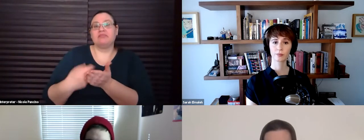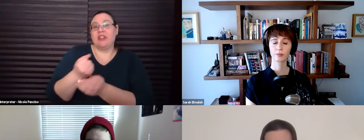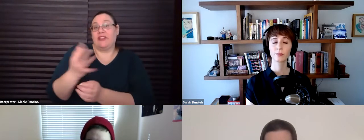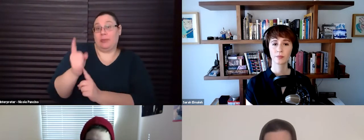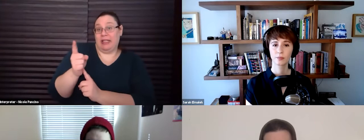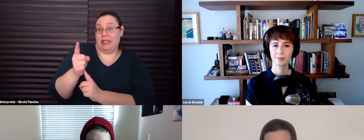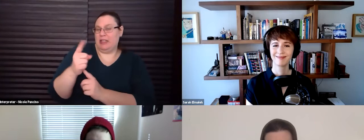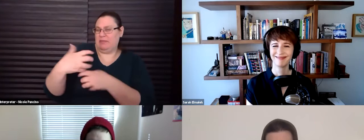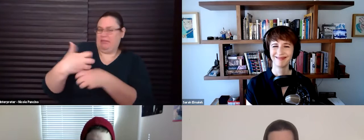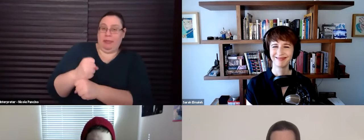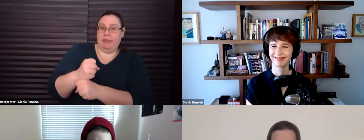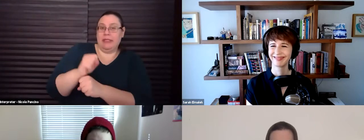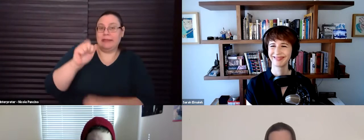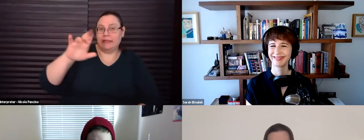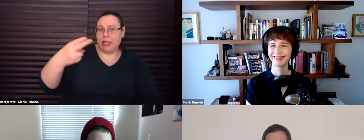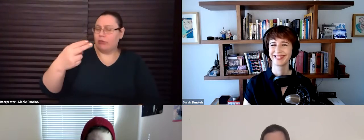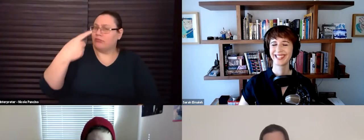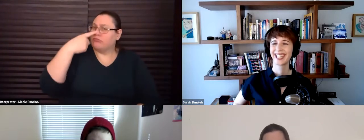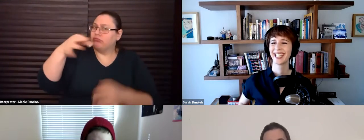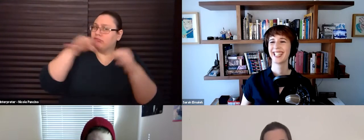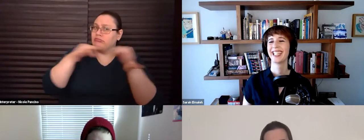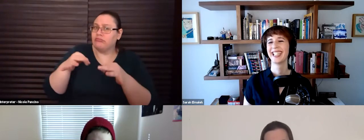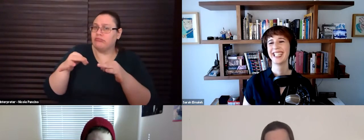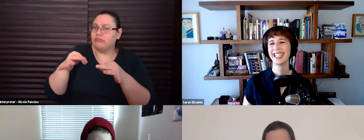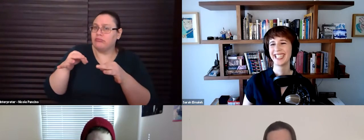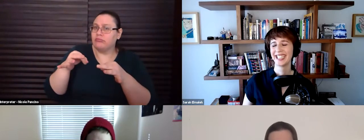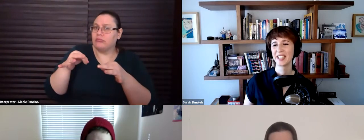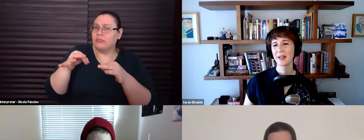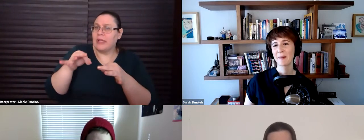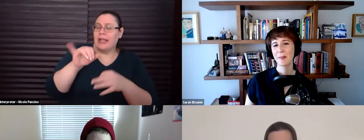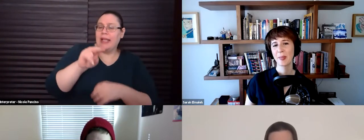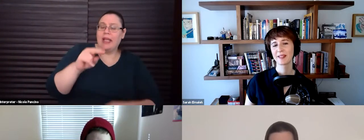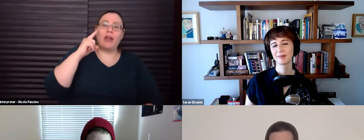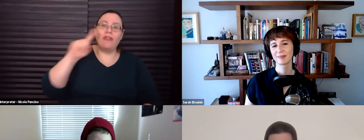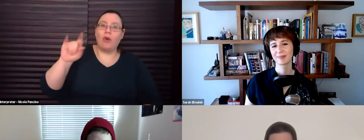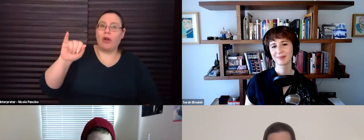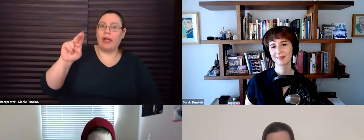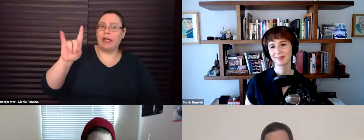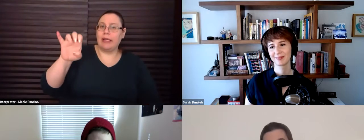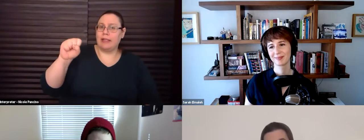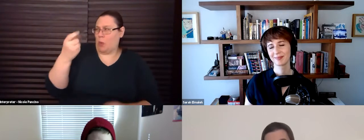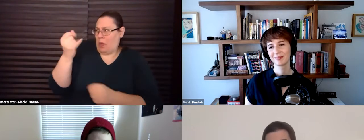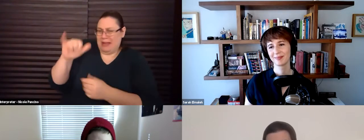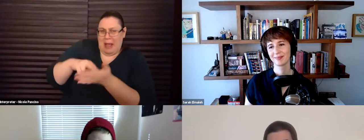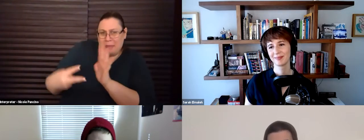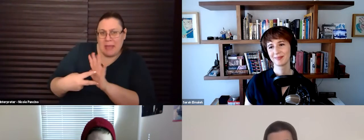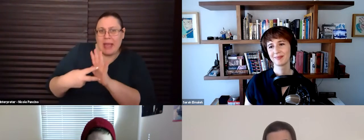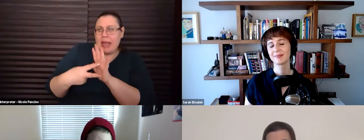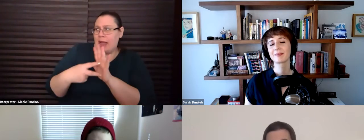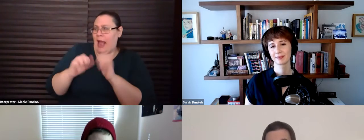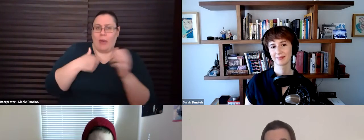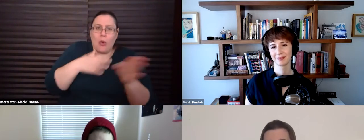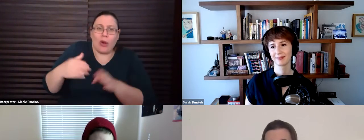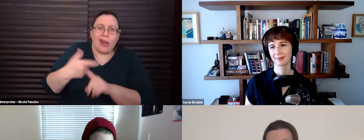Sarah, what can you tell us what is in for Indies? And we're, we're going to talk a little bit about like actually organizing from home now.